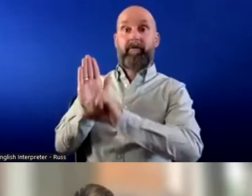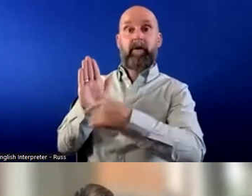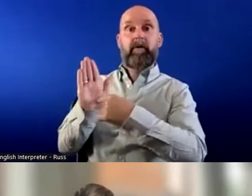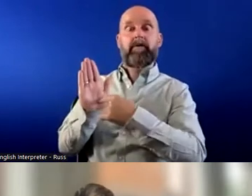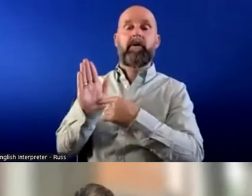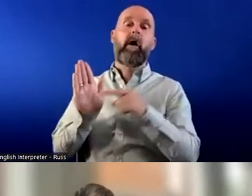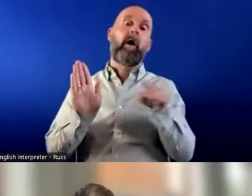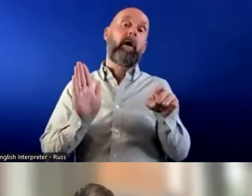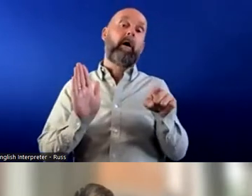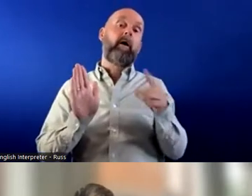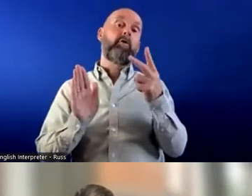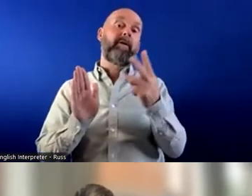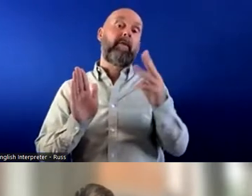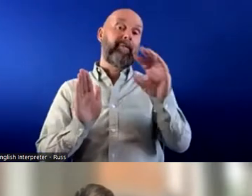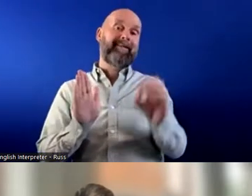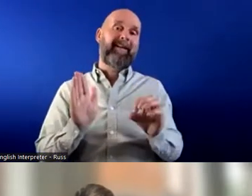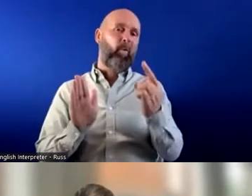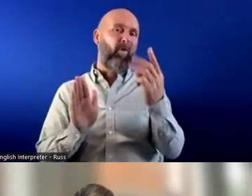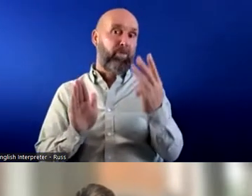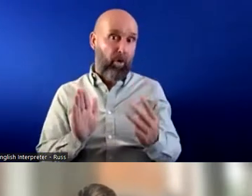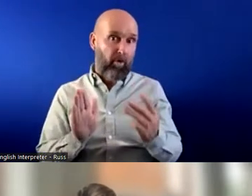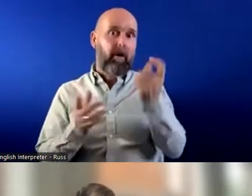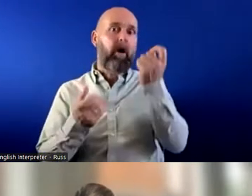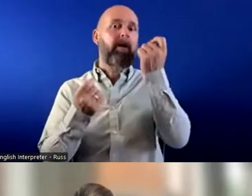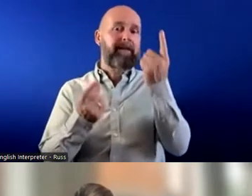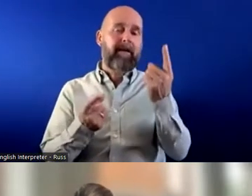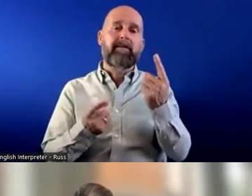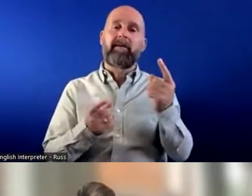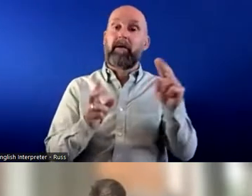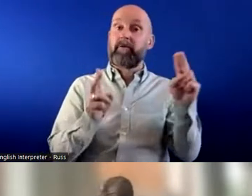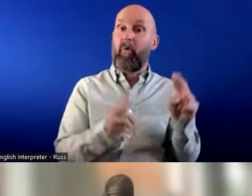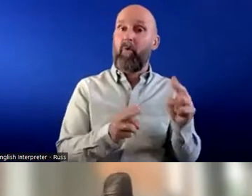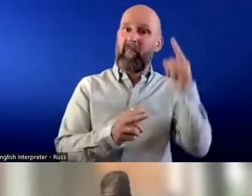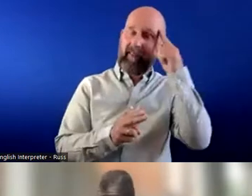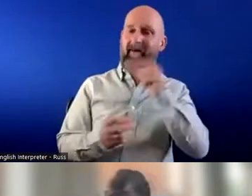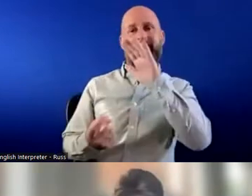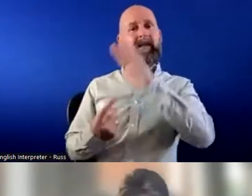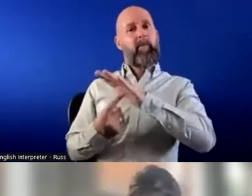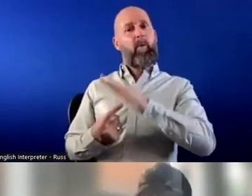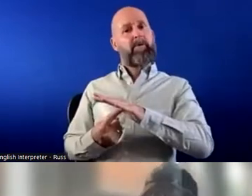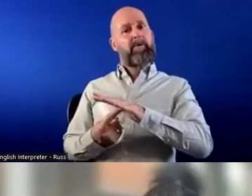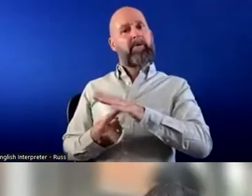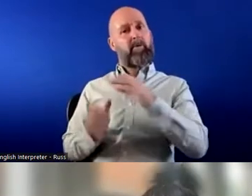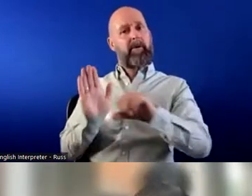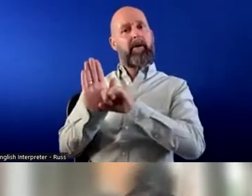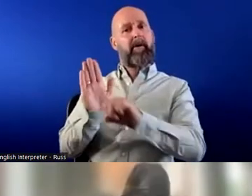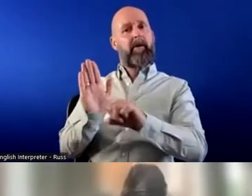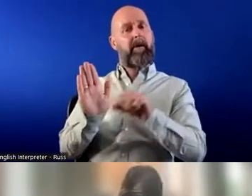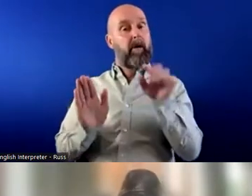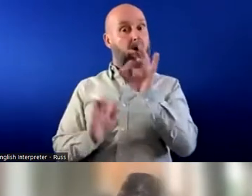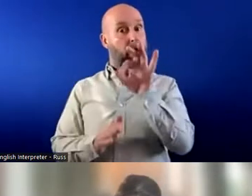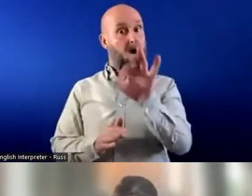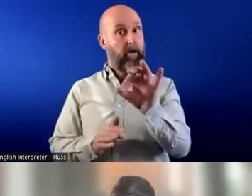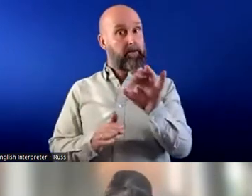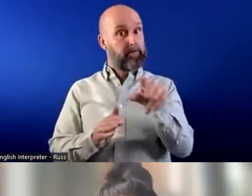this and a slightly smaller proportion think it's important so from your perspective uh how much uptake do you think has been